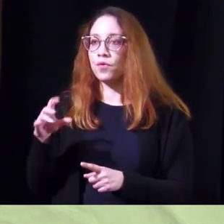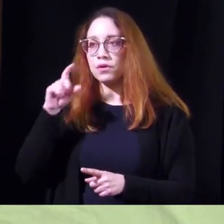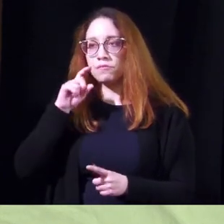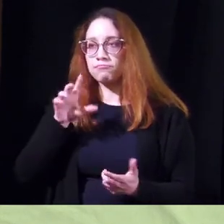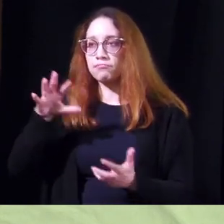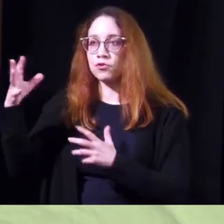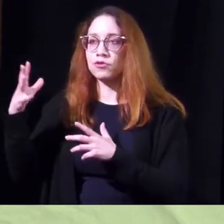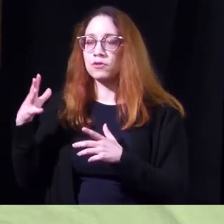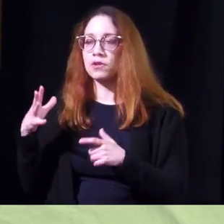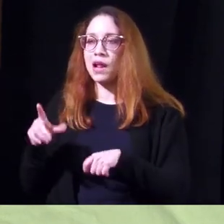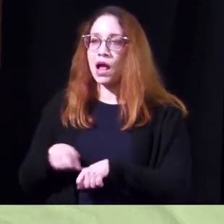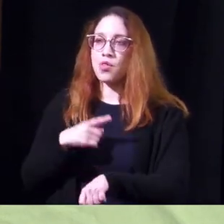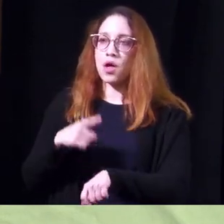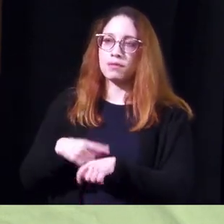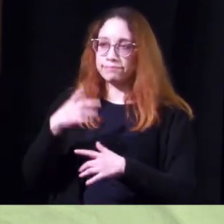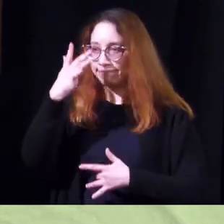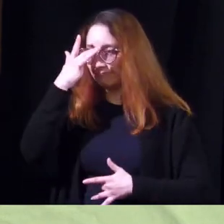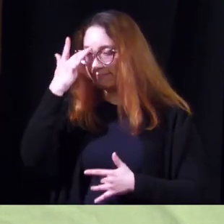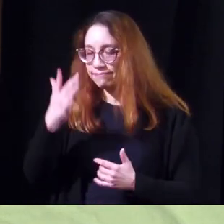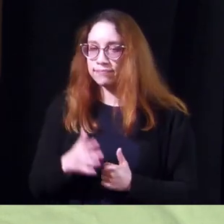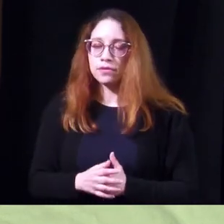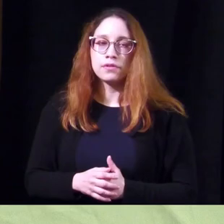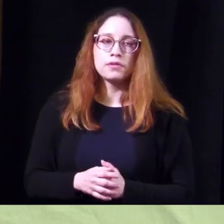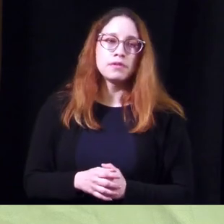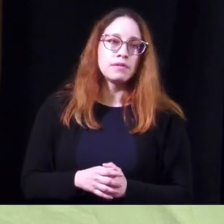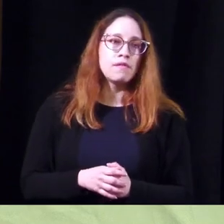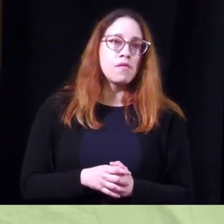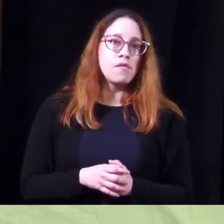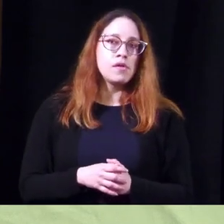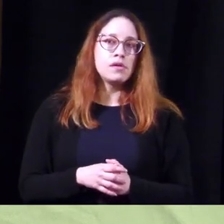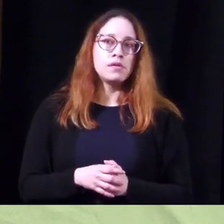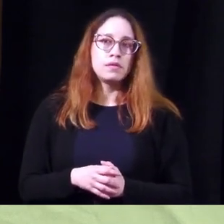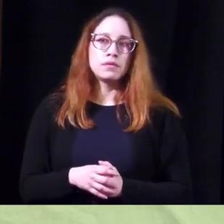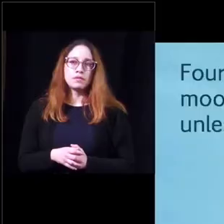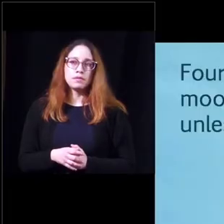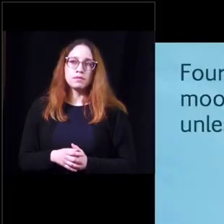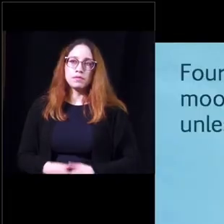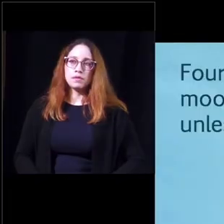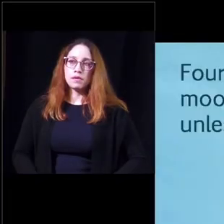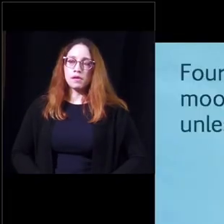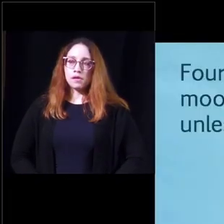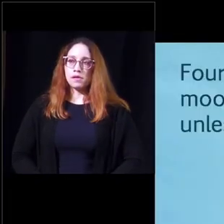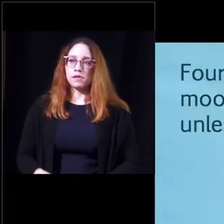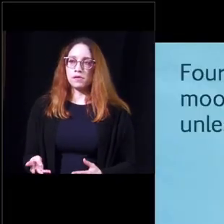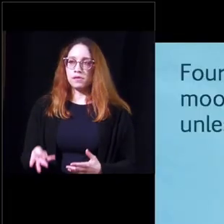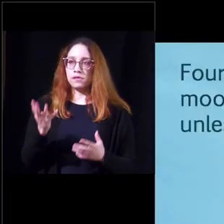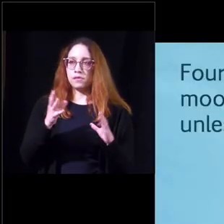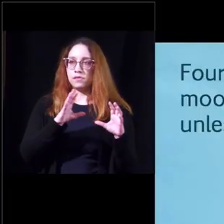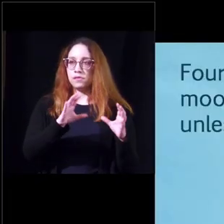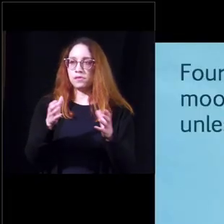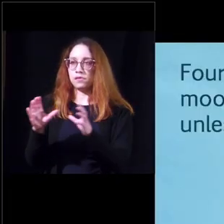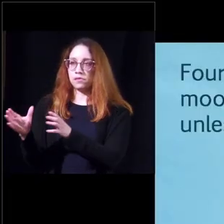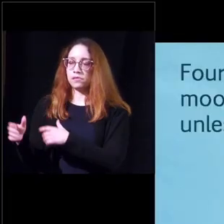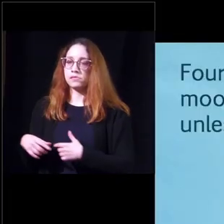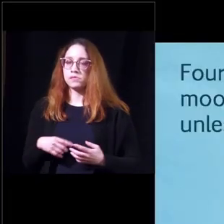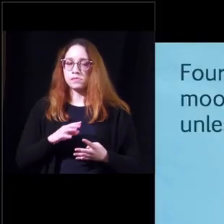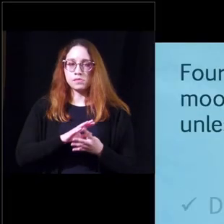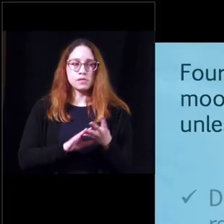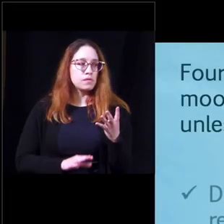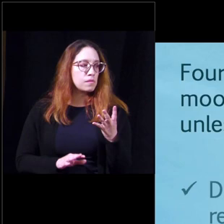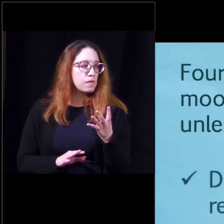dysfunction and duration of the illness now there's four categories of sexual dysfunction